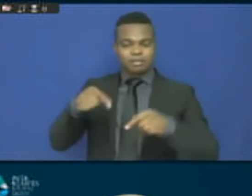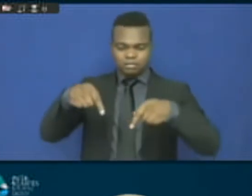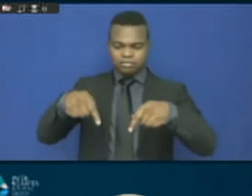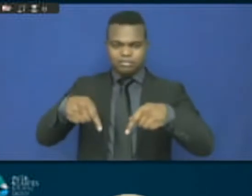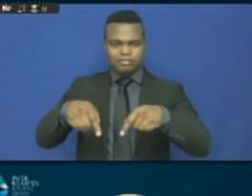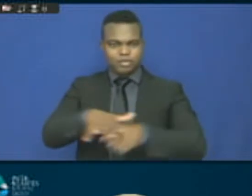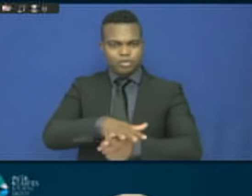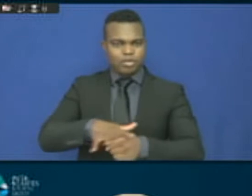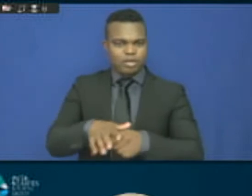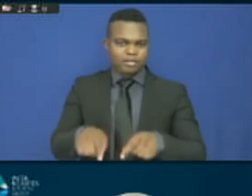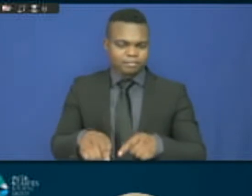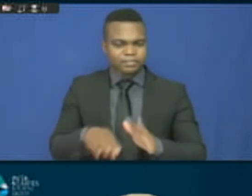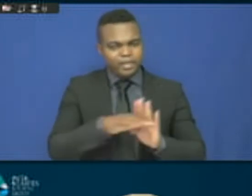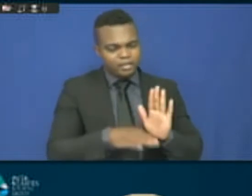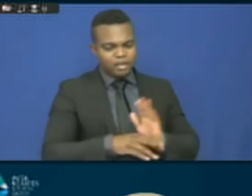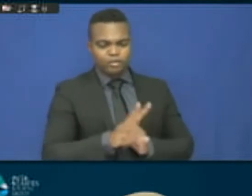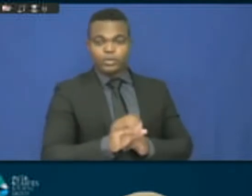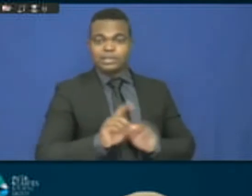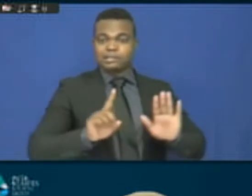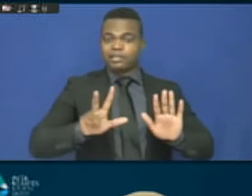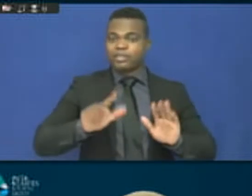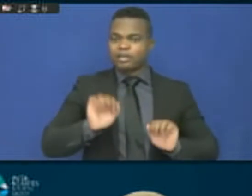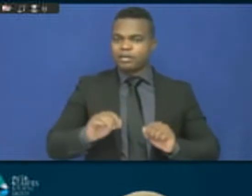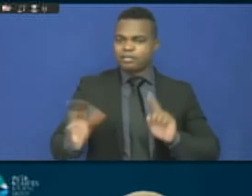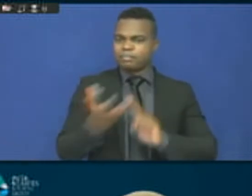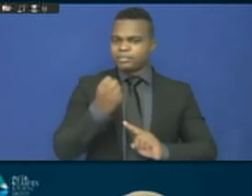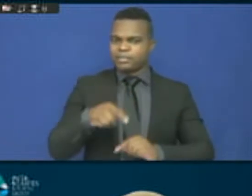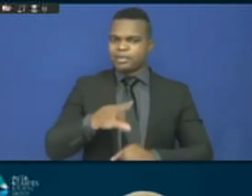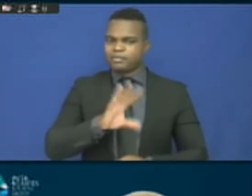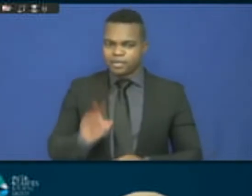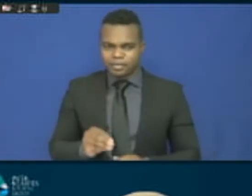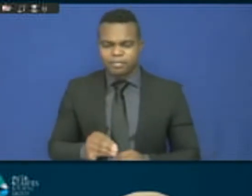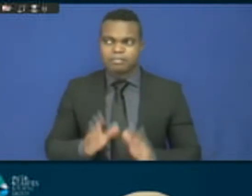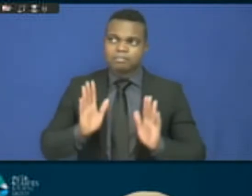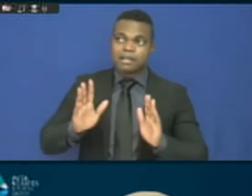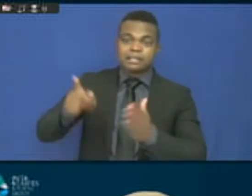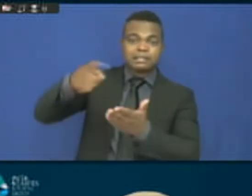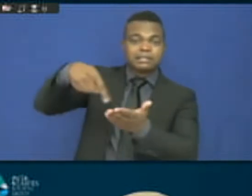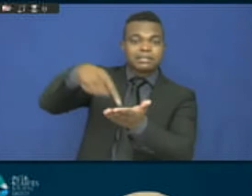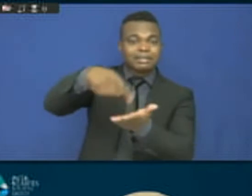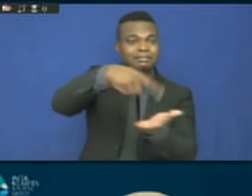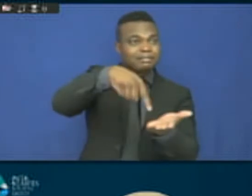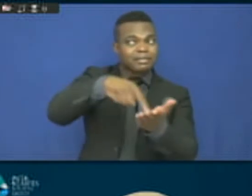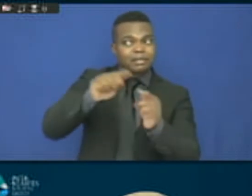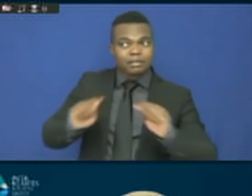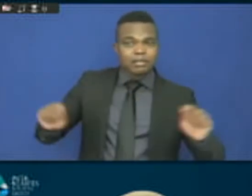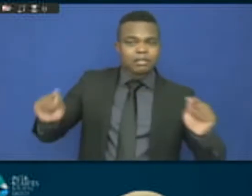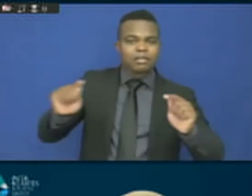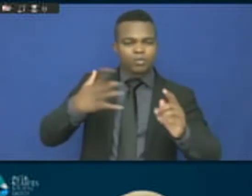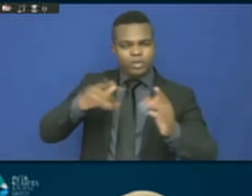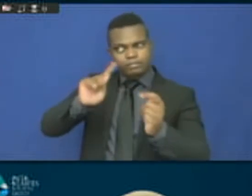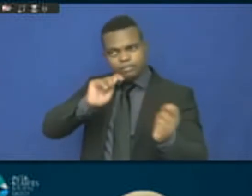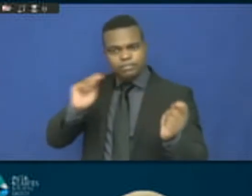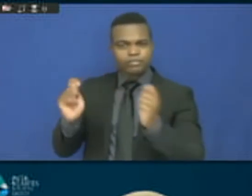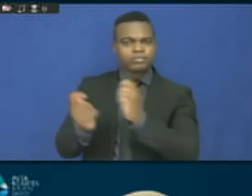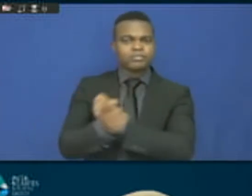if we can transform our towns, if we can transform our villages, if we can transform our rural areas, then